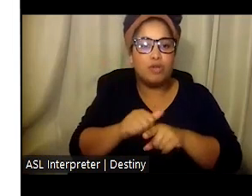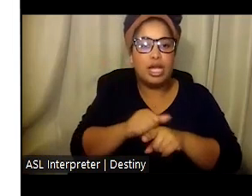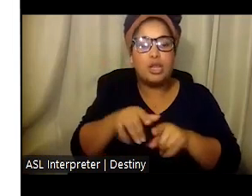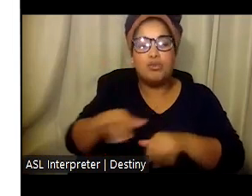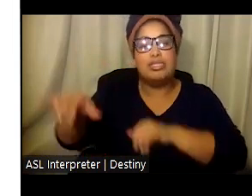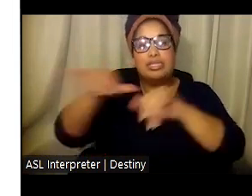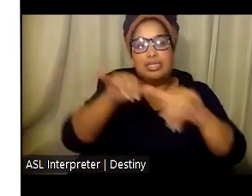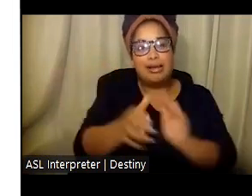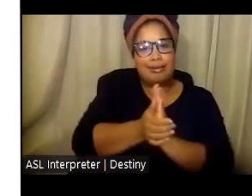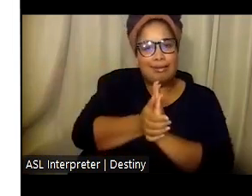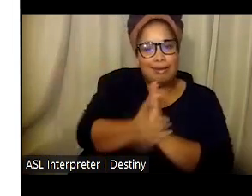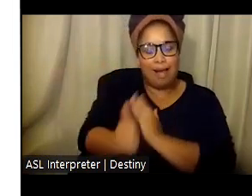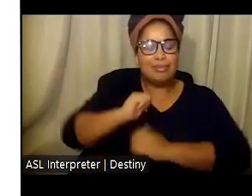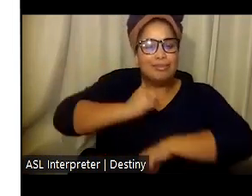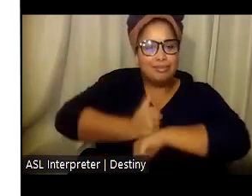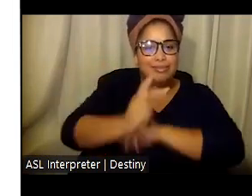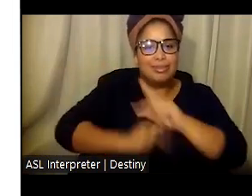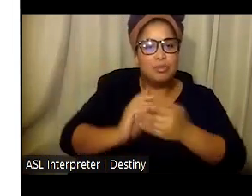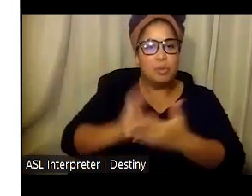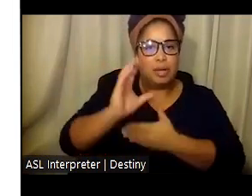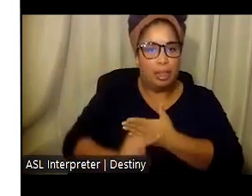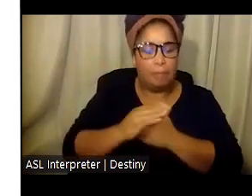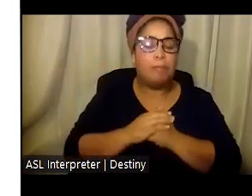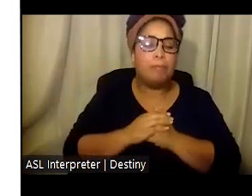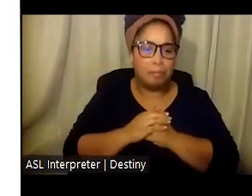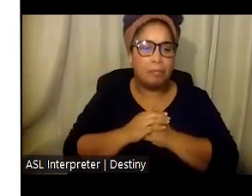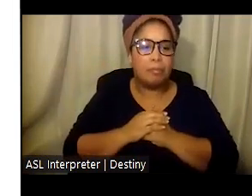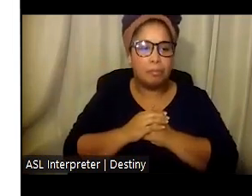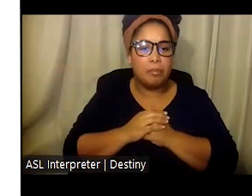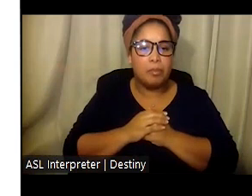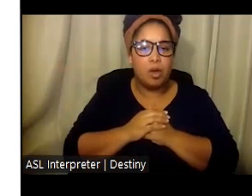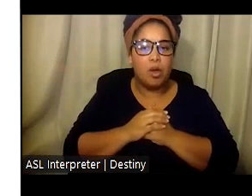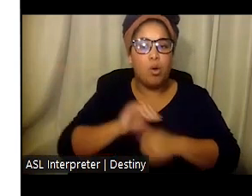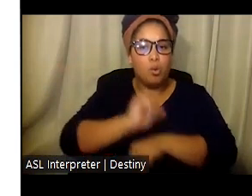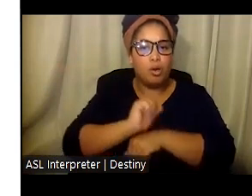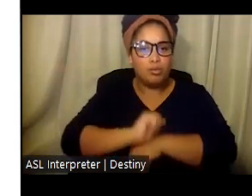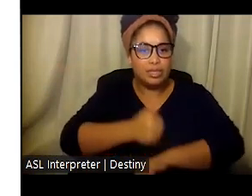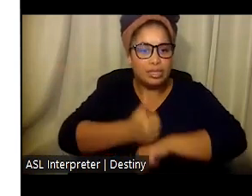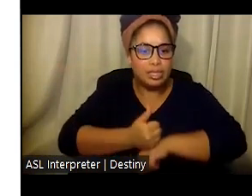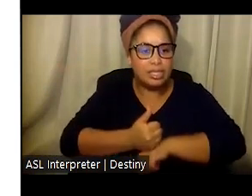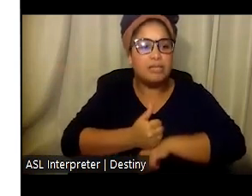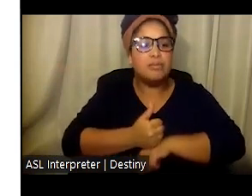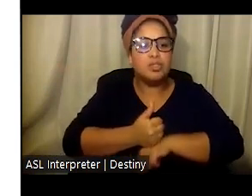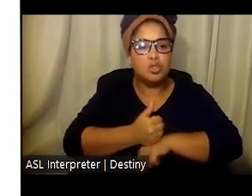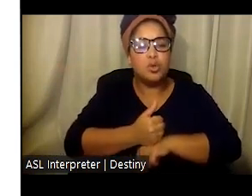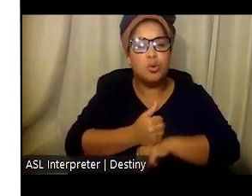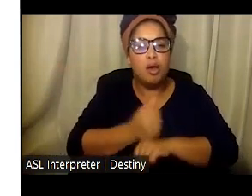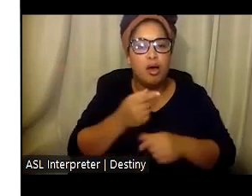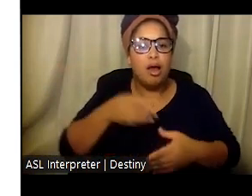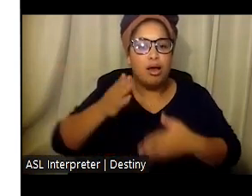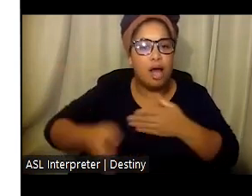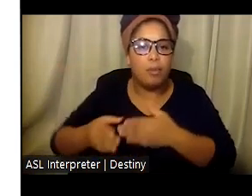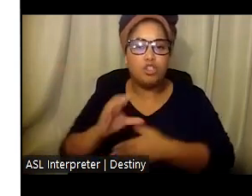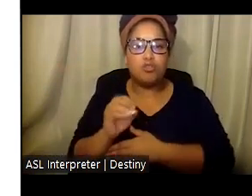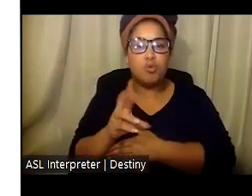competency-based training curriculum. Work has been done to establish core competencies and priorities for the